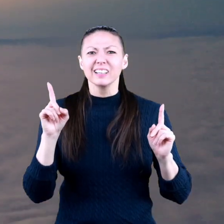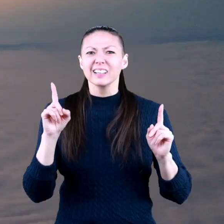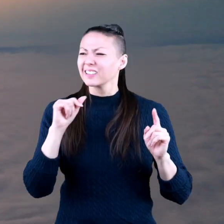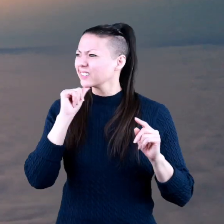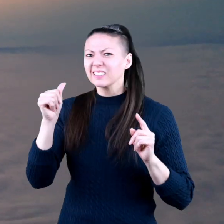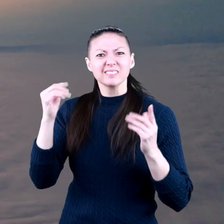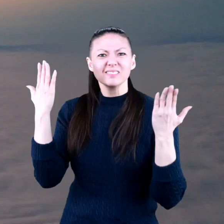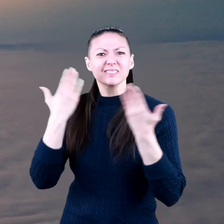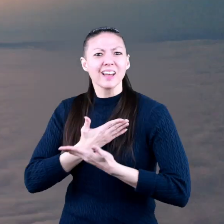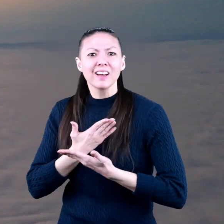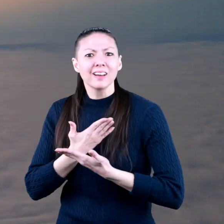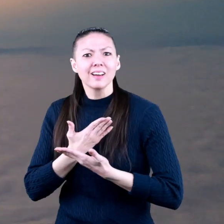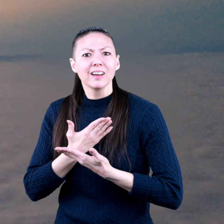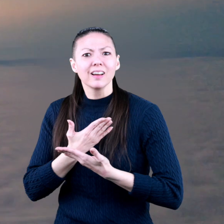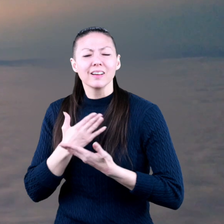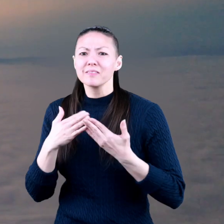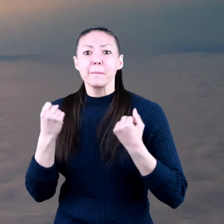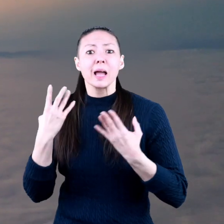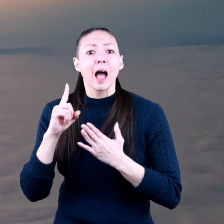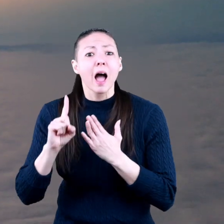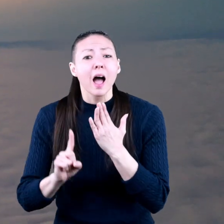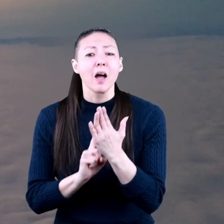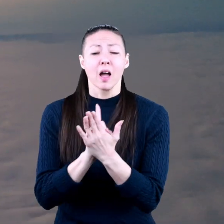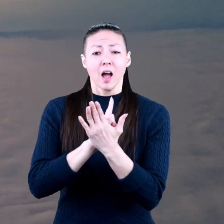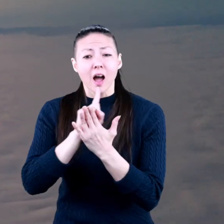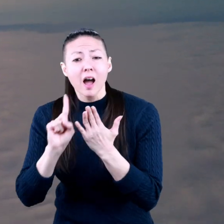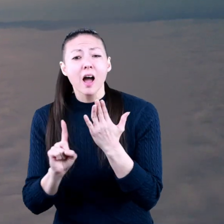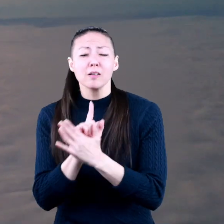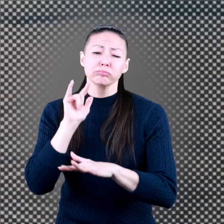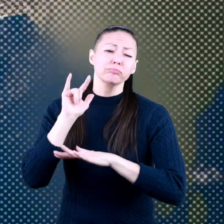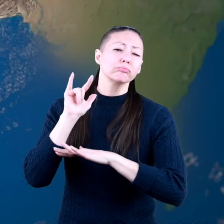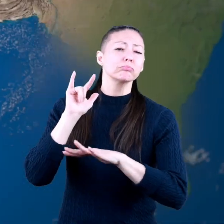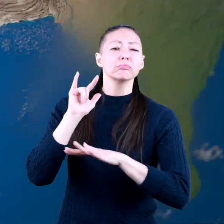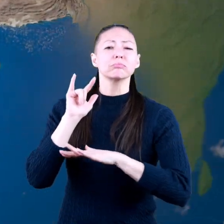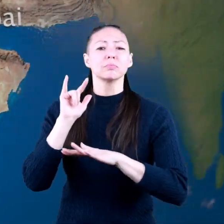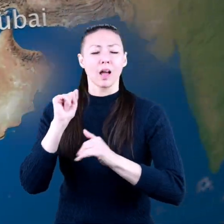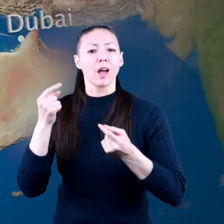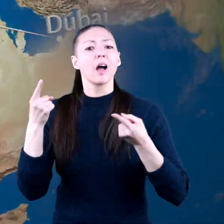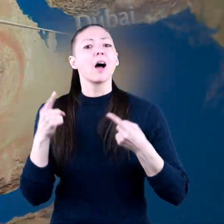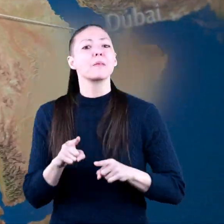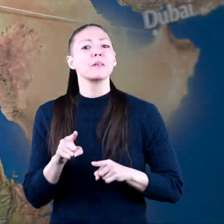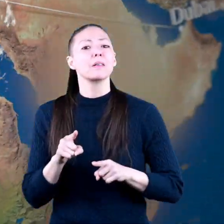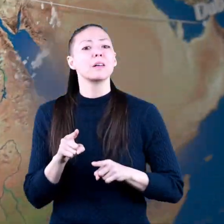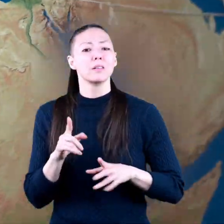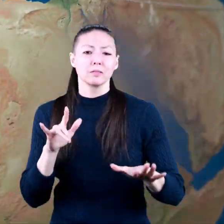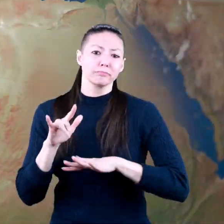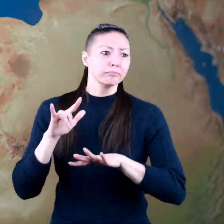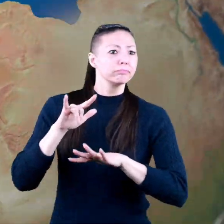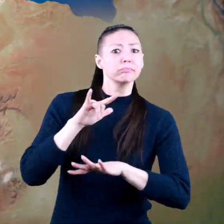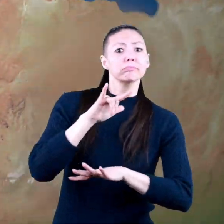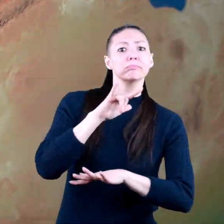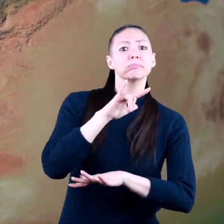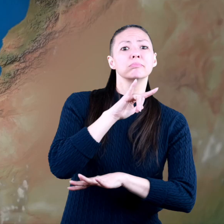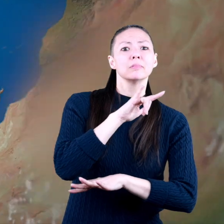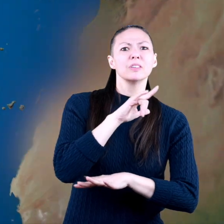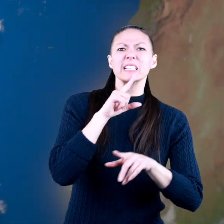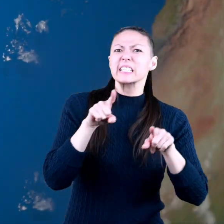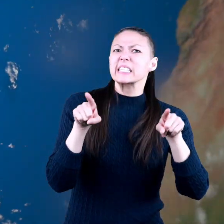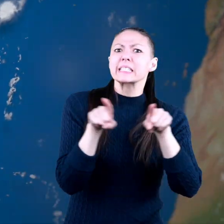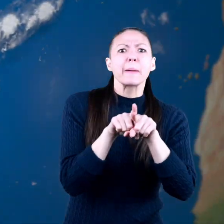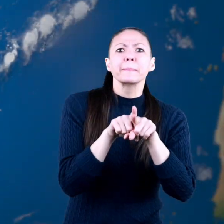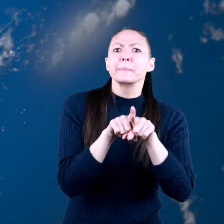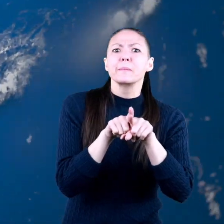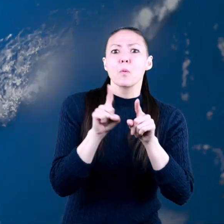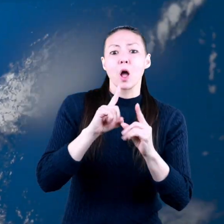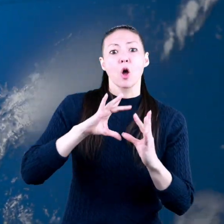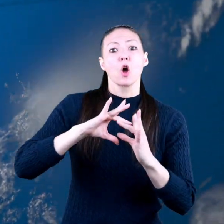it get dark, even though many hours have passed while you were flying. That happens when the airplane moves the same way